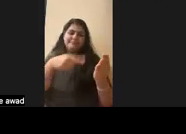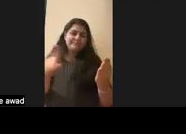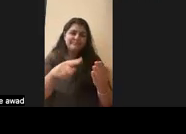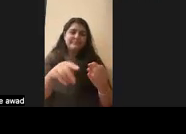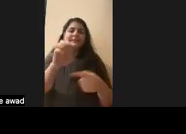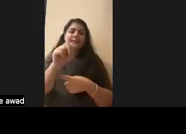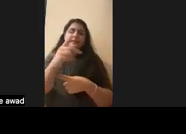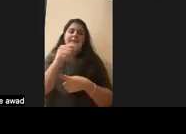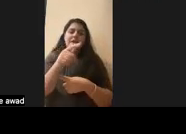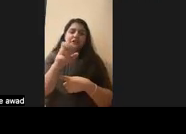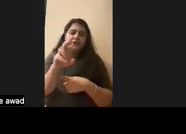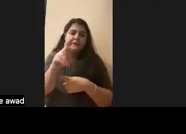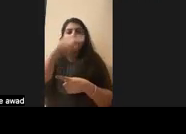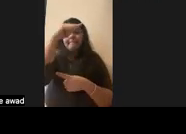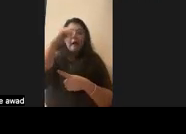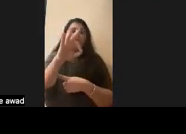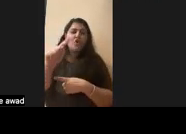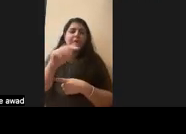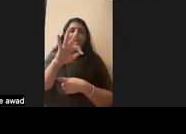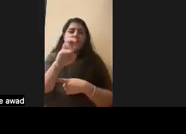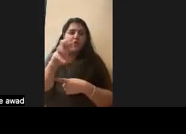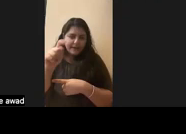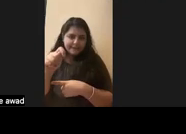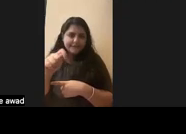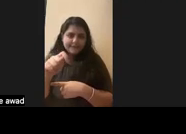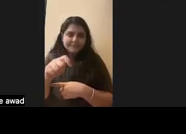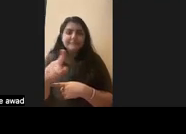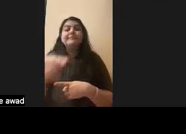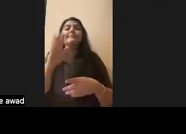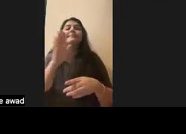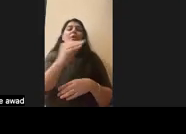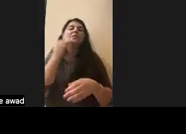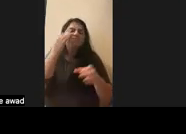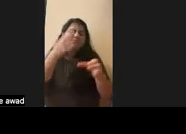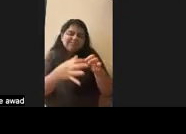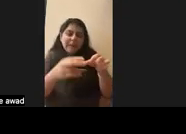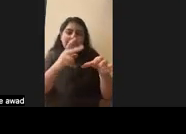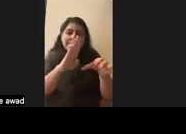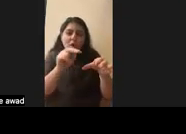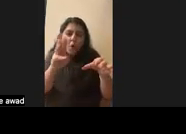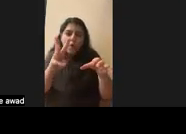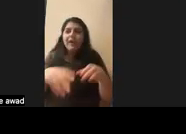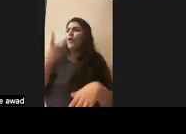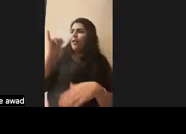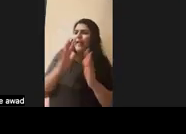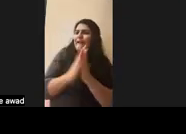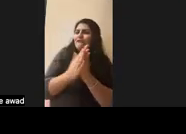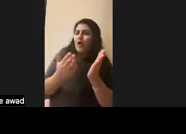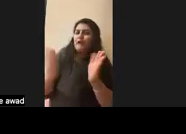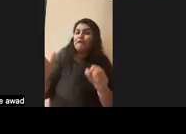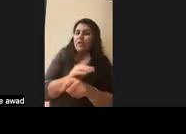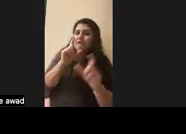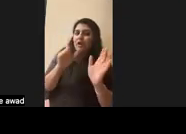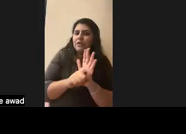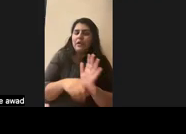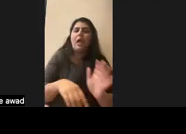-footed ferrets. Um, here's a camera we put out at a burrow. This looks like, um, a folder full of pictures. Oh, I